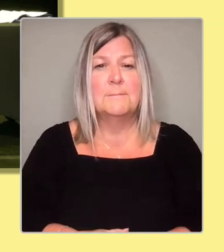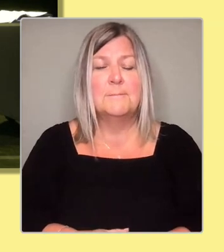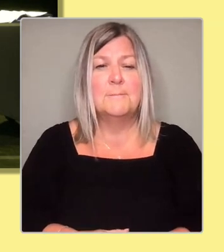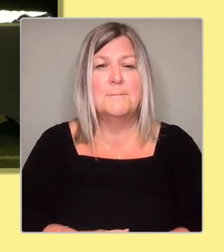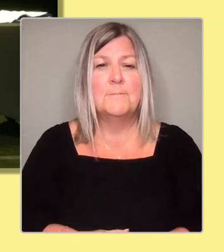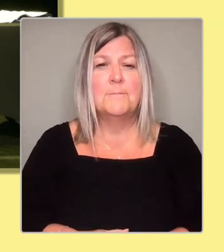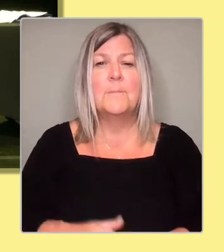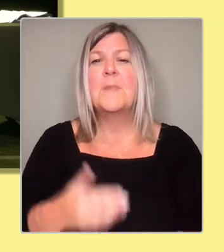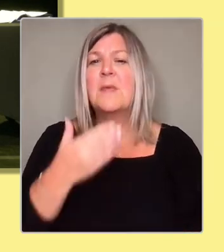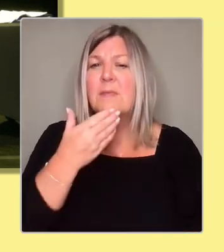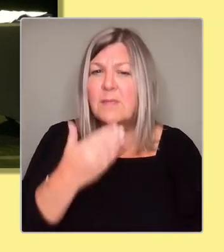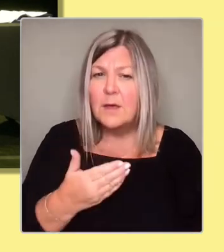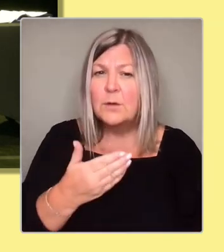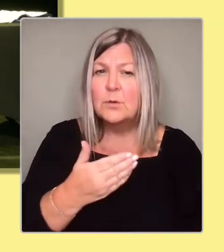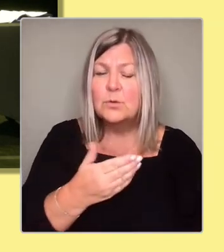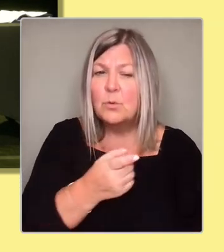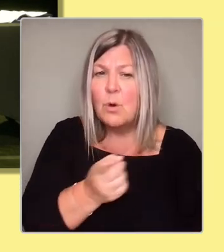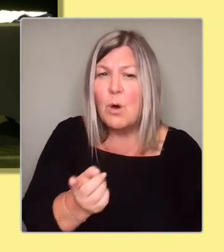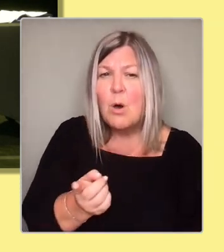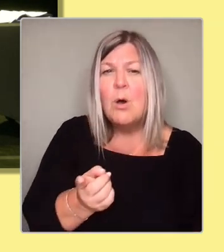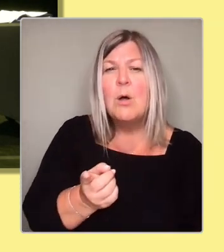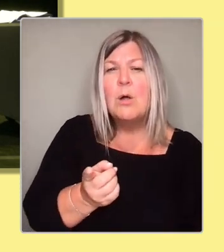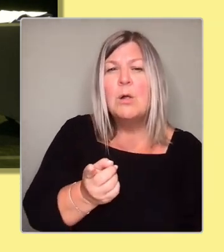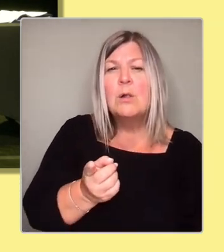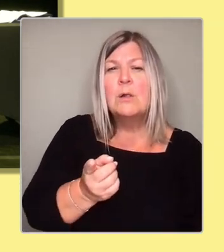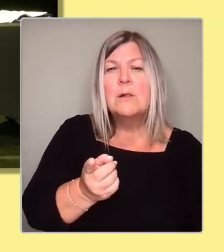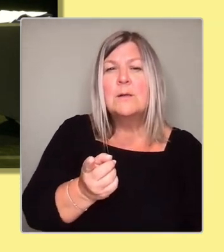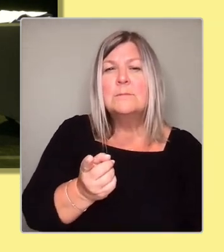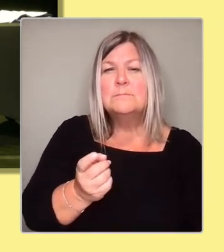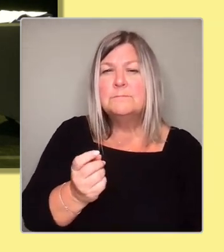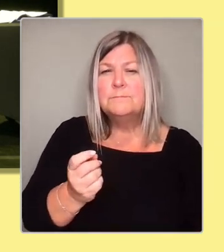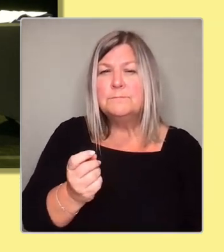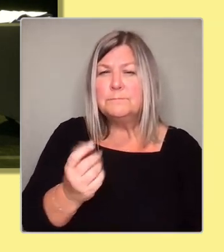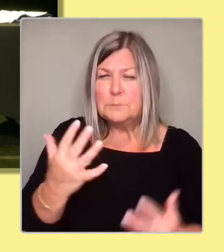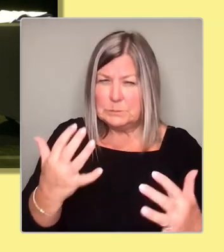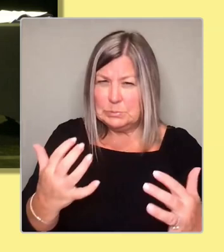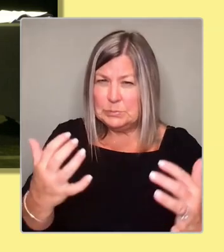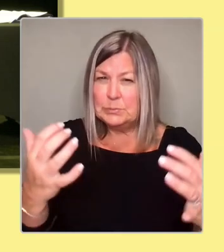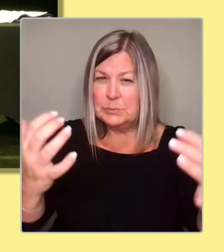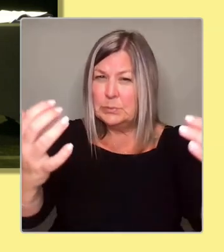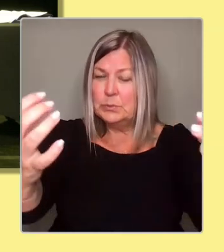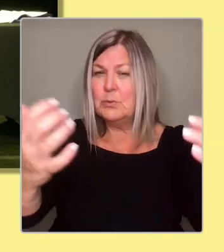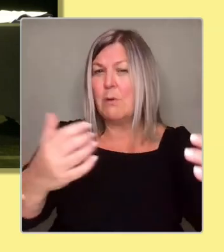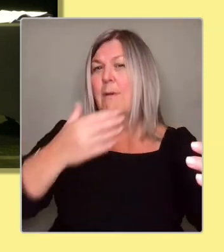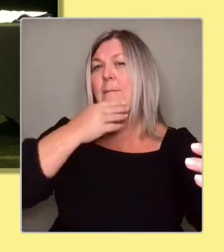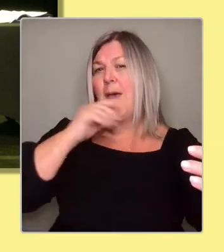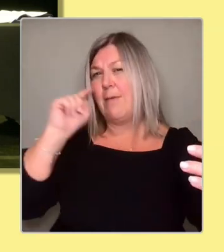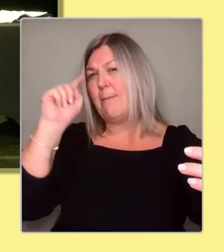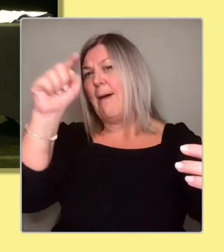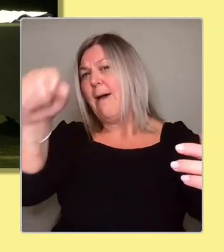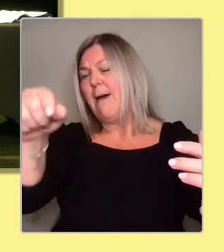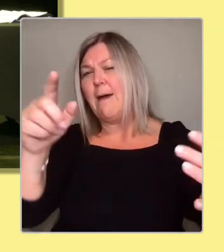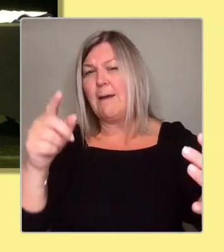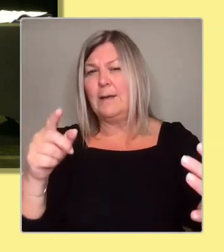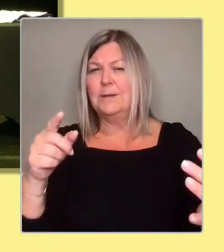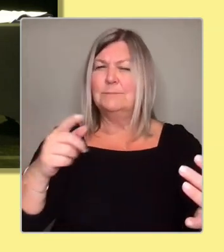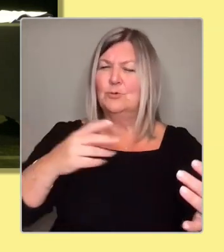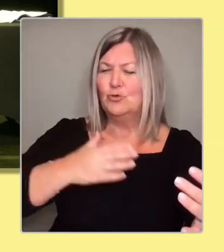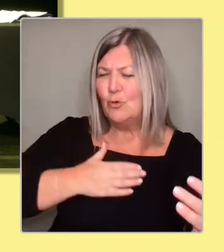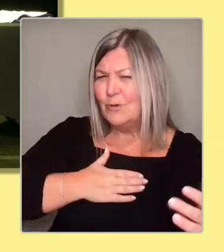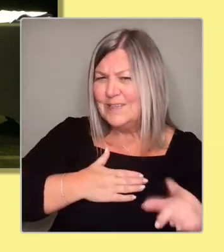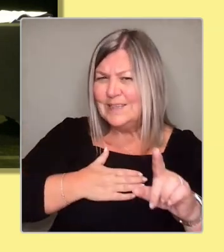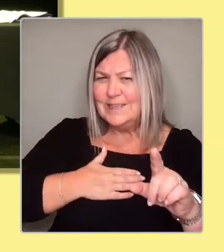There's a chap up at the back there with, I hope you don't mind my saying so sir, with silver hair.